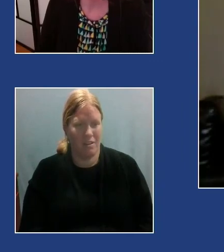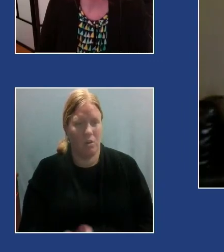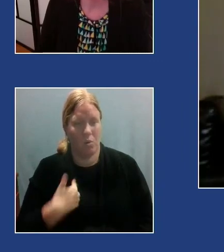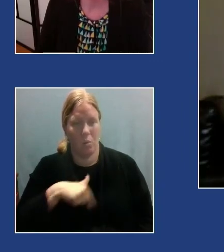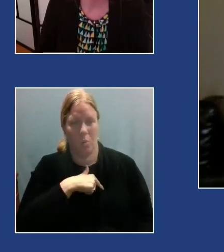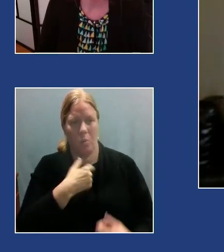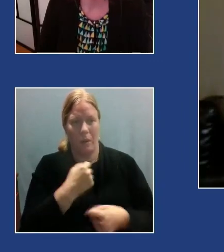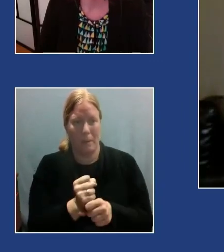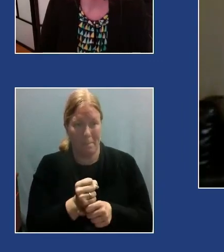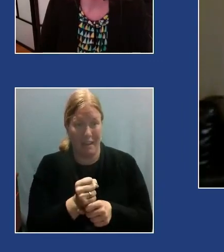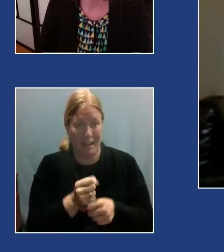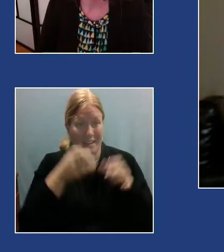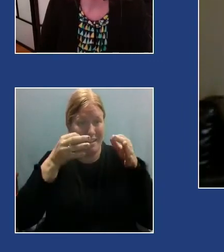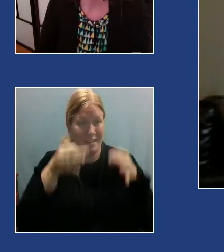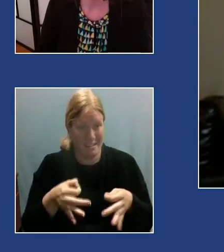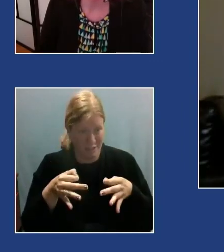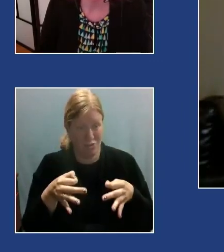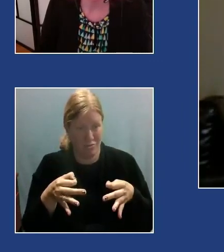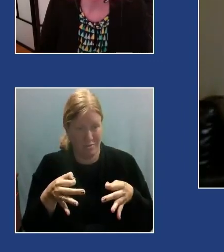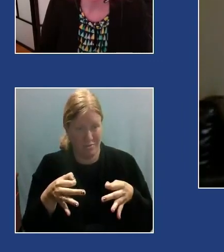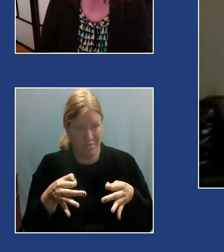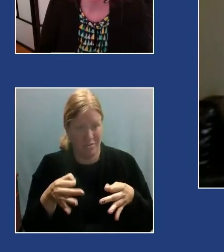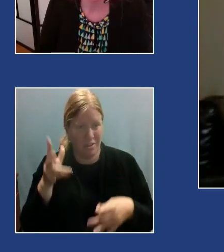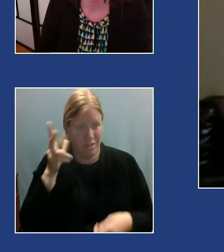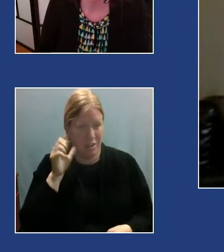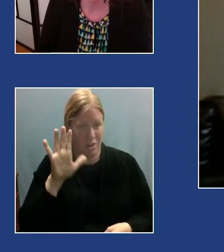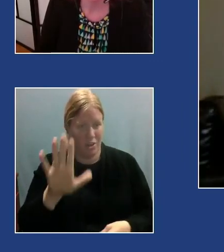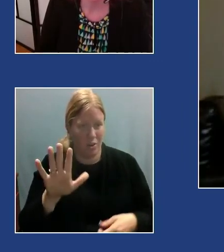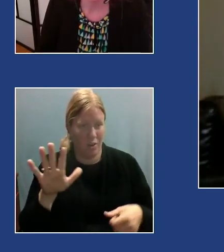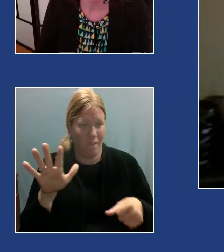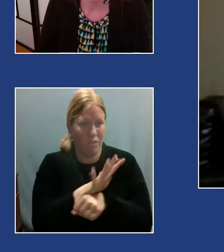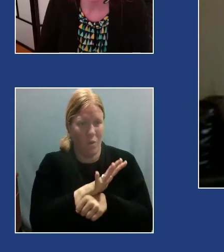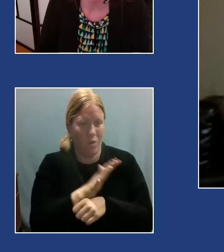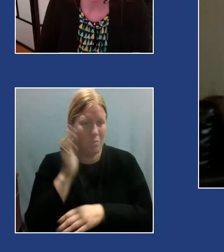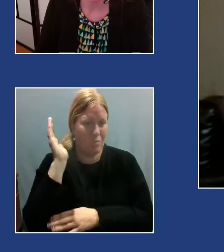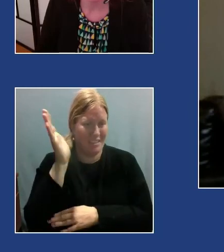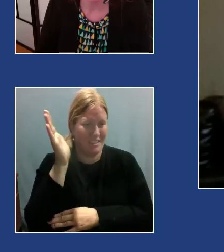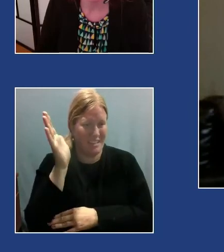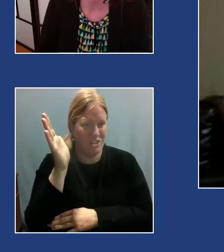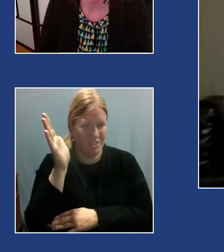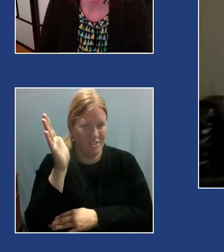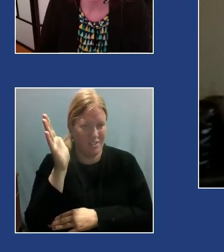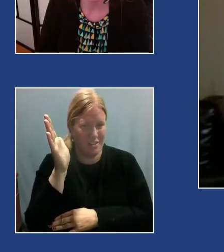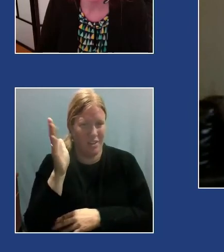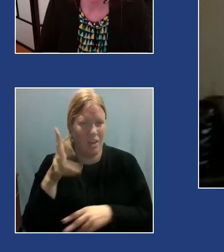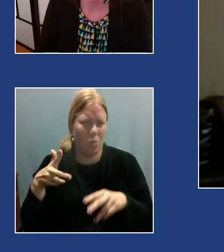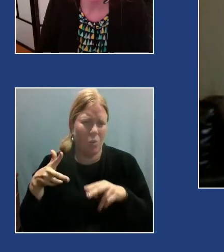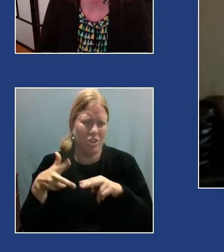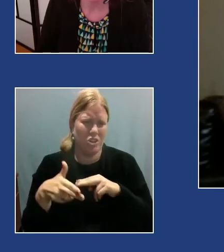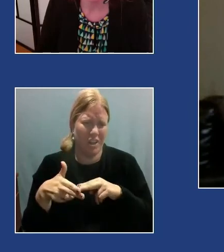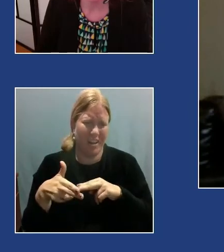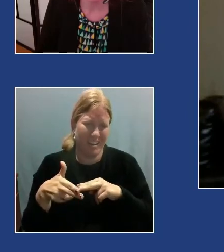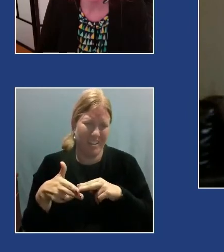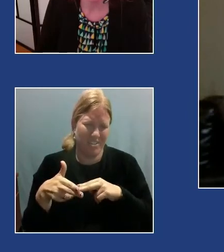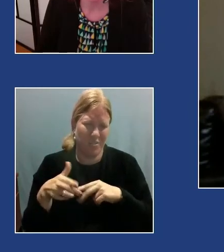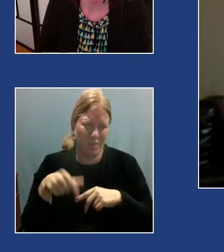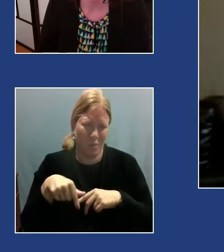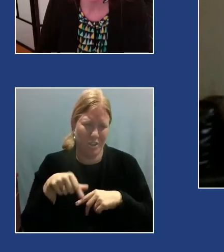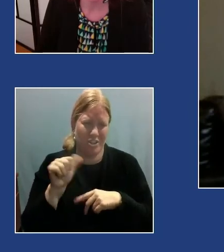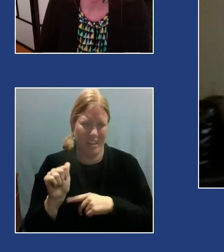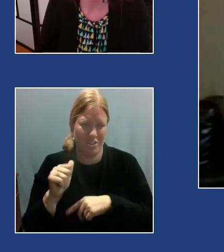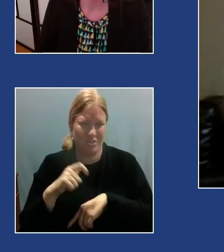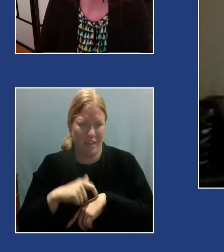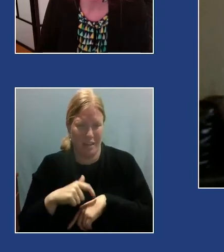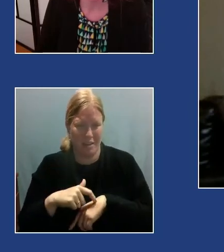as you were speaking to hear your full presentation, which did cut into the question and answer time. But